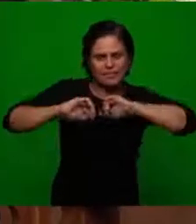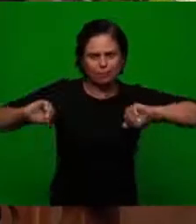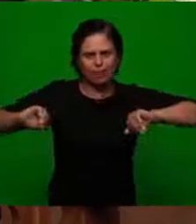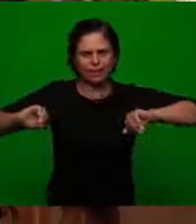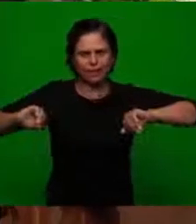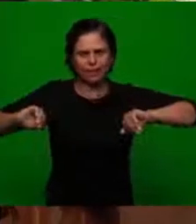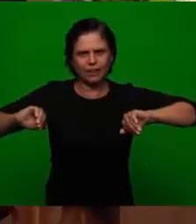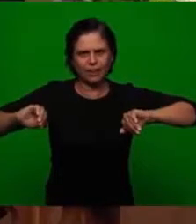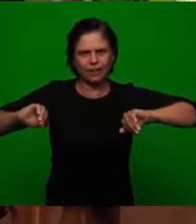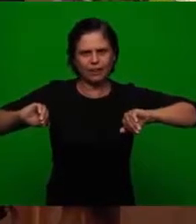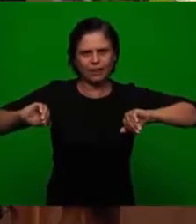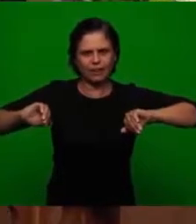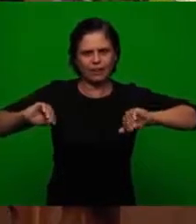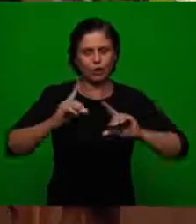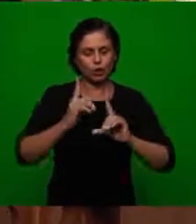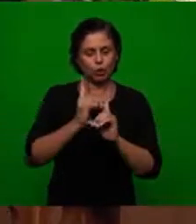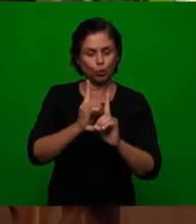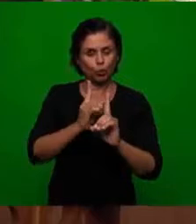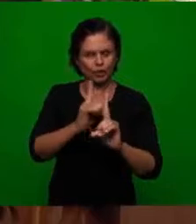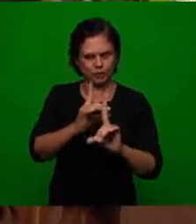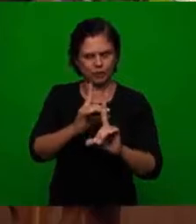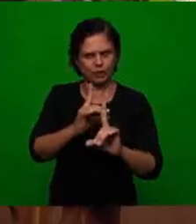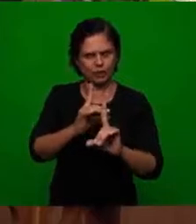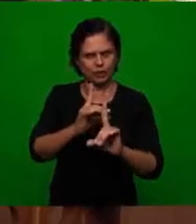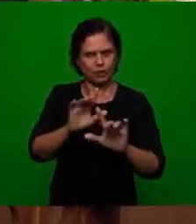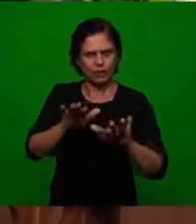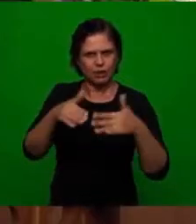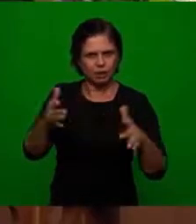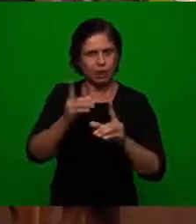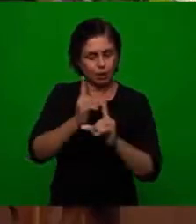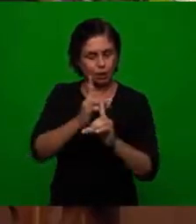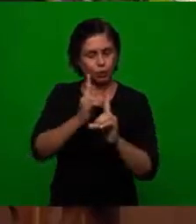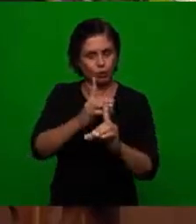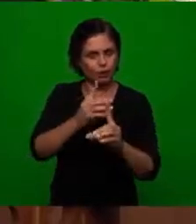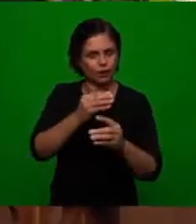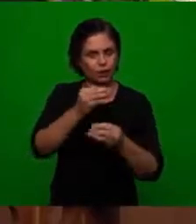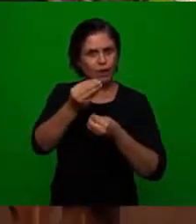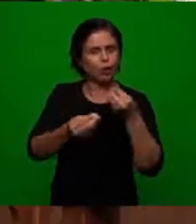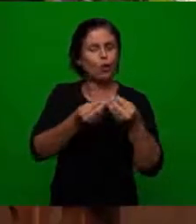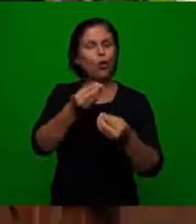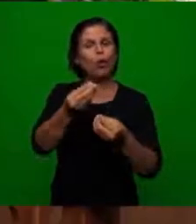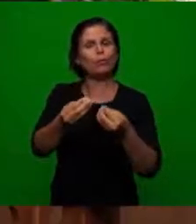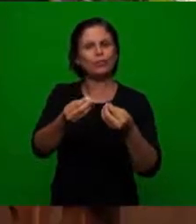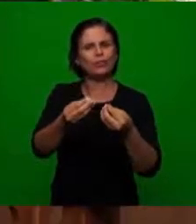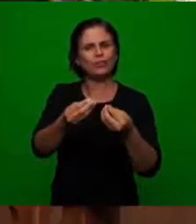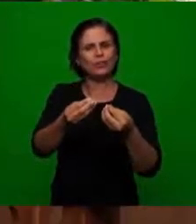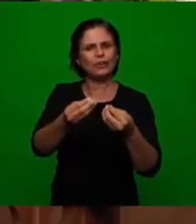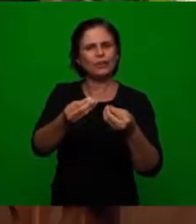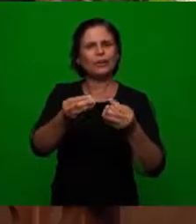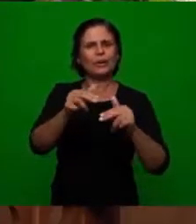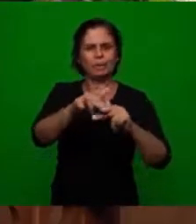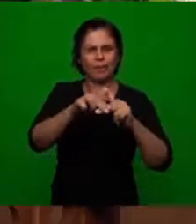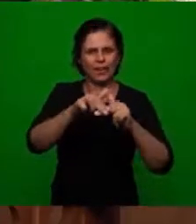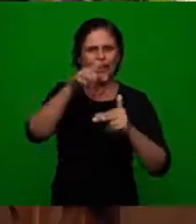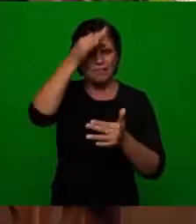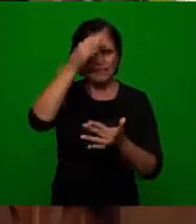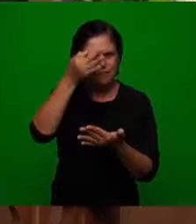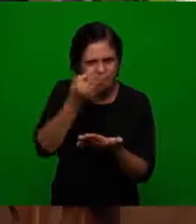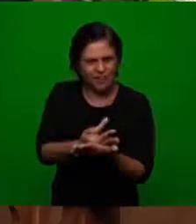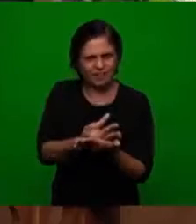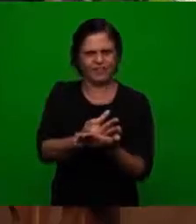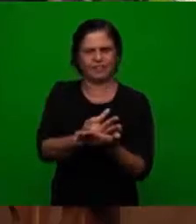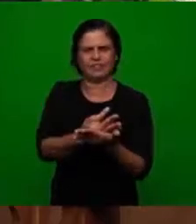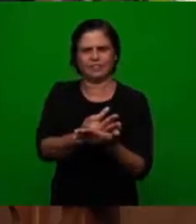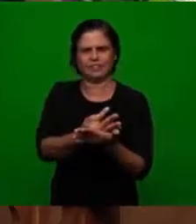that was no longer by faith it was through reason so the doctrine was now had to be